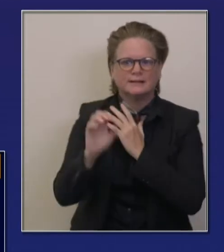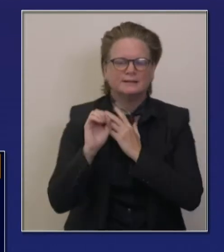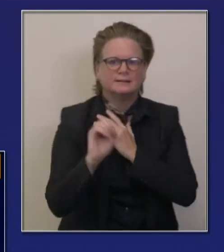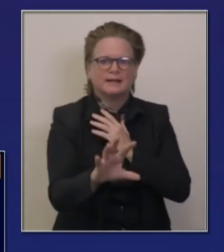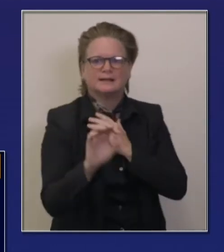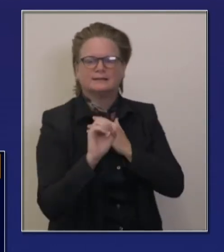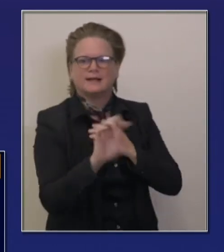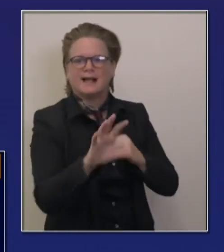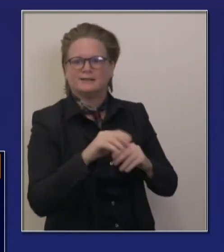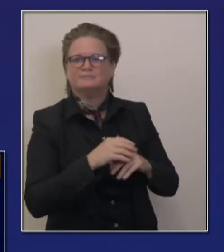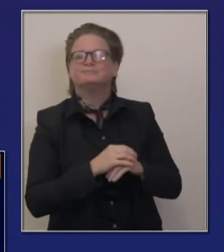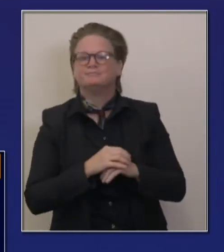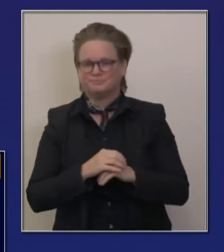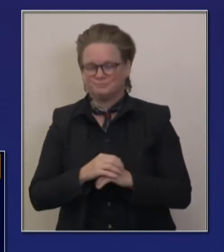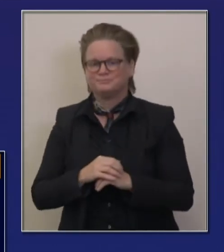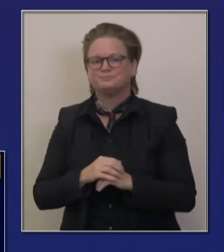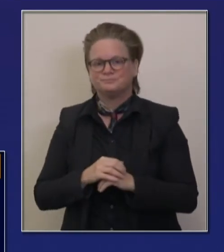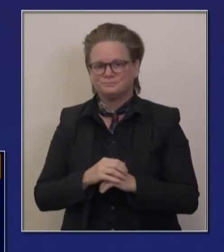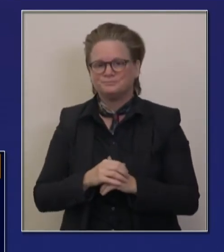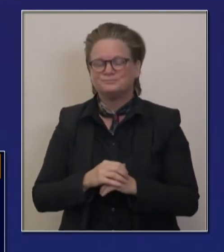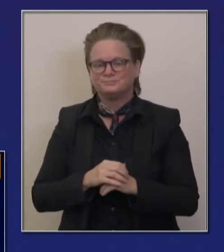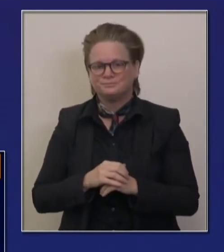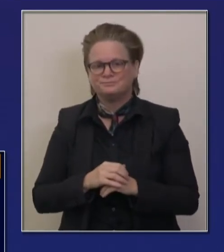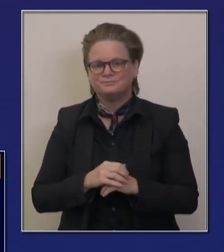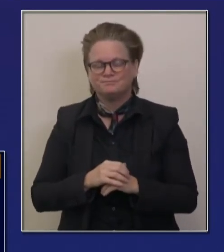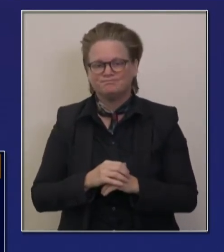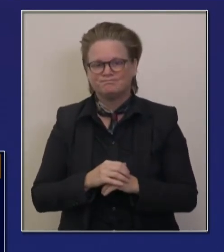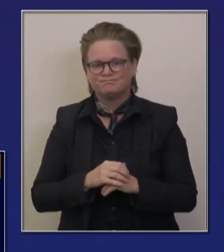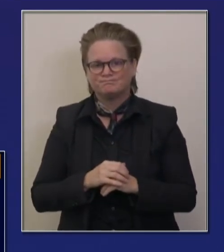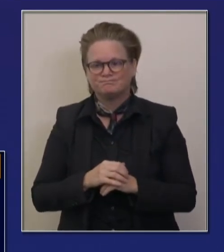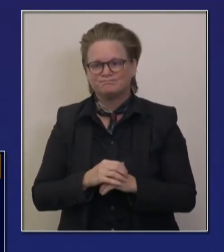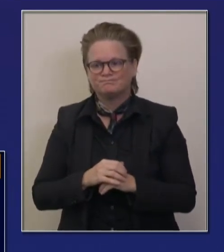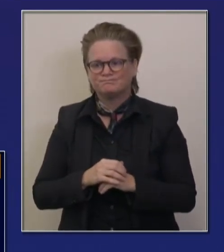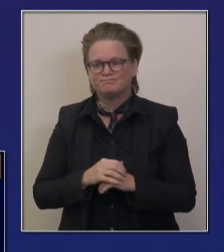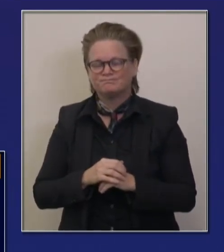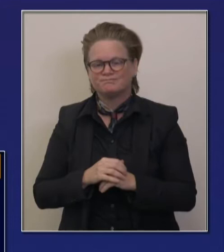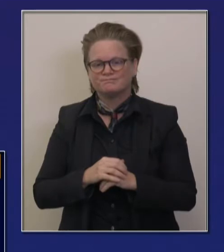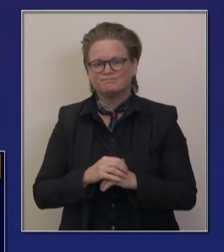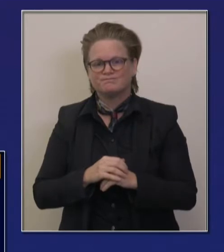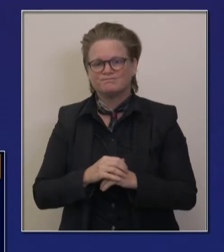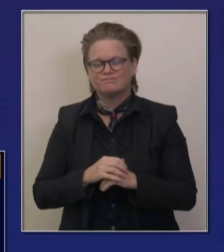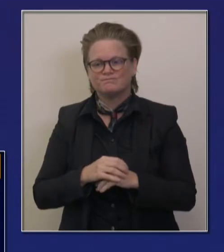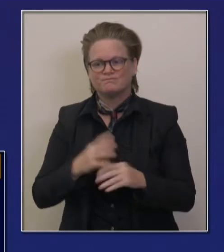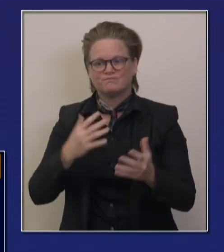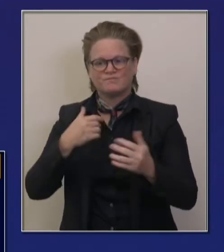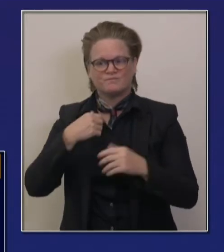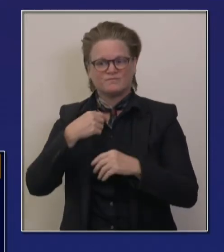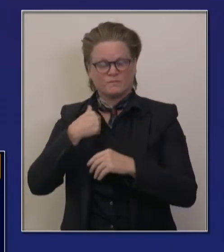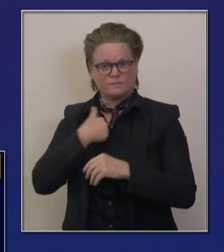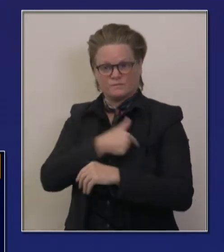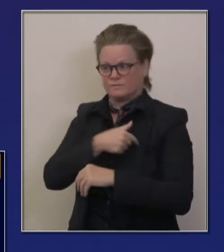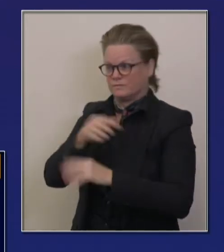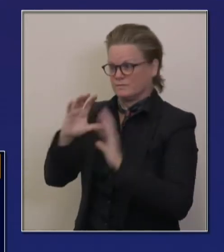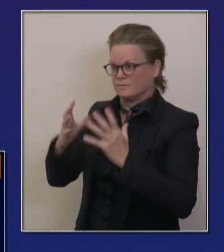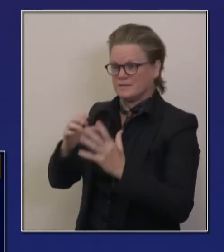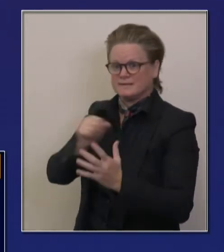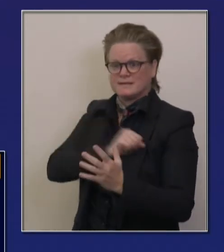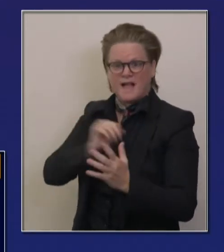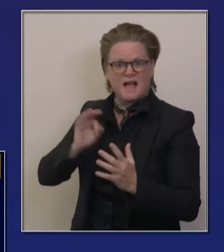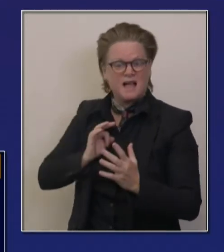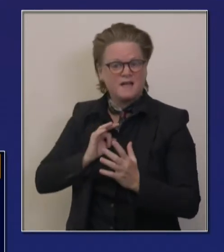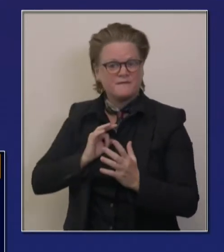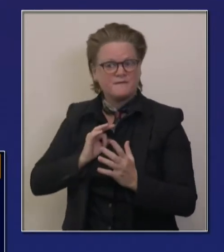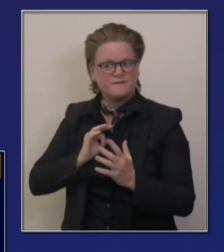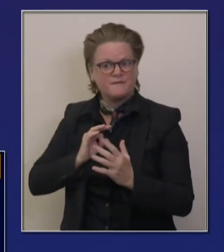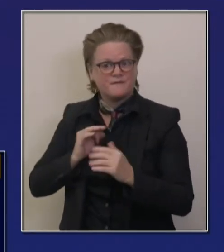in terms of accessing, uh, limited scope, limited use staff, as well as surging staff as part of